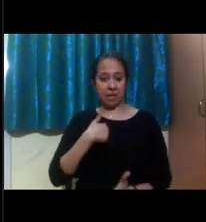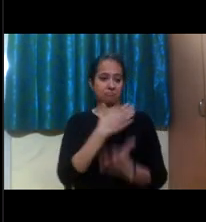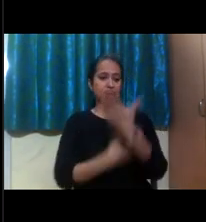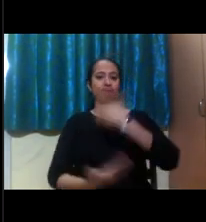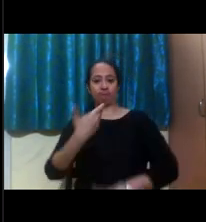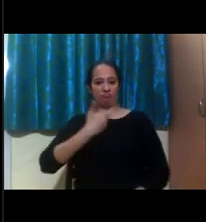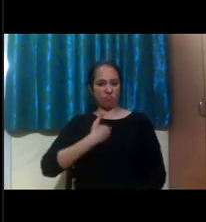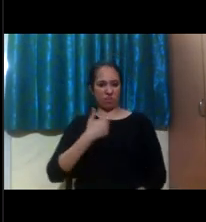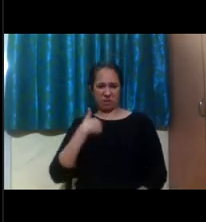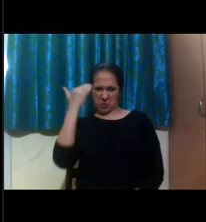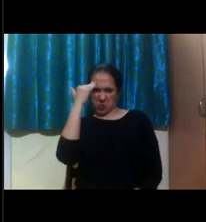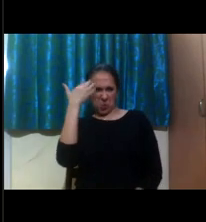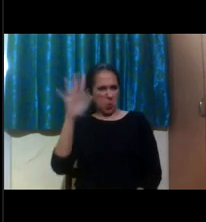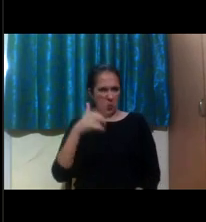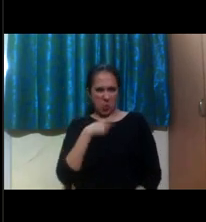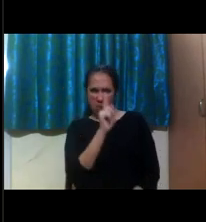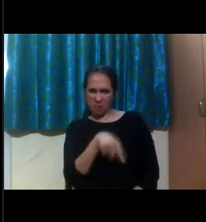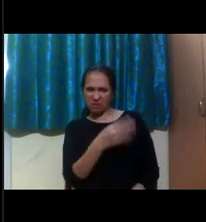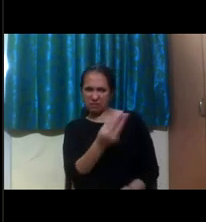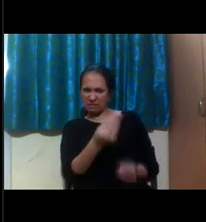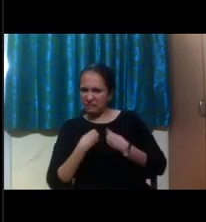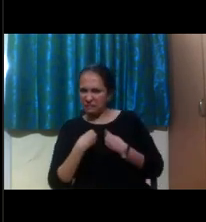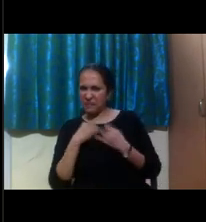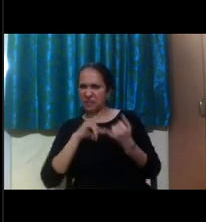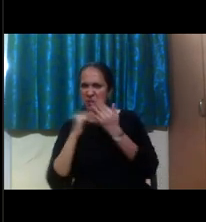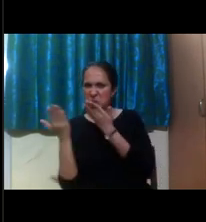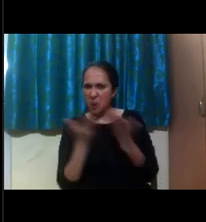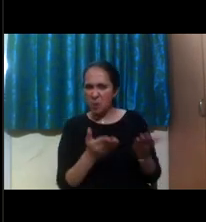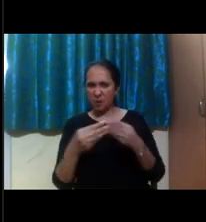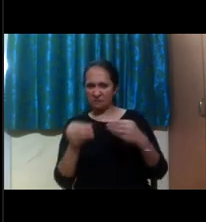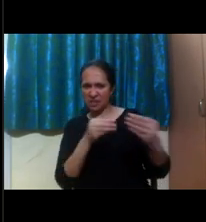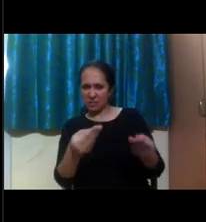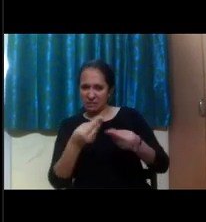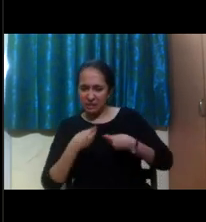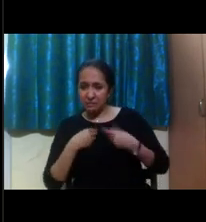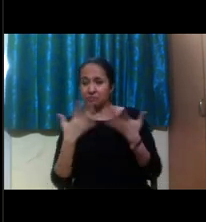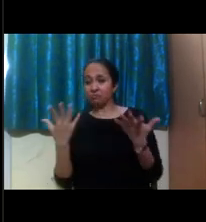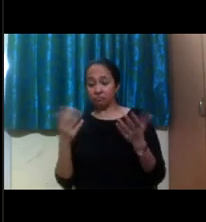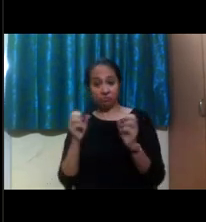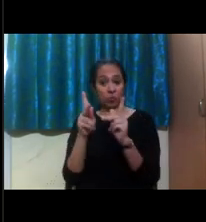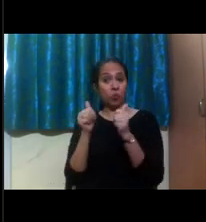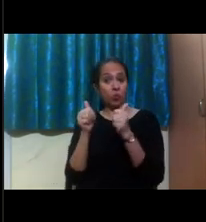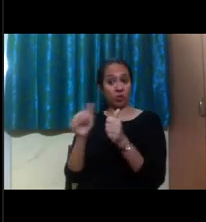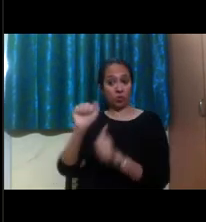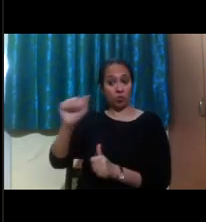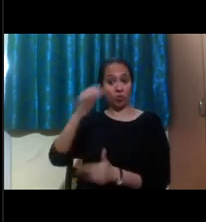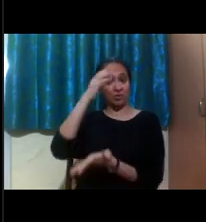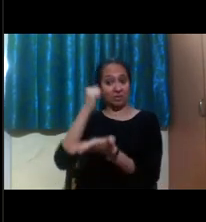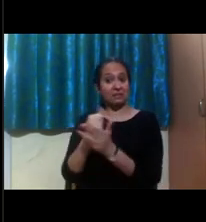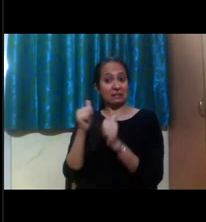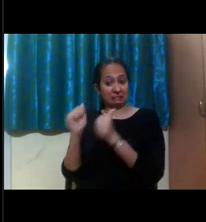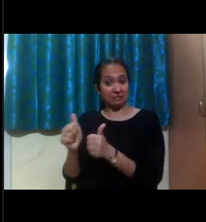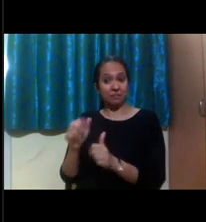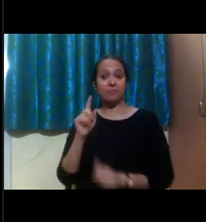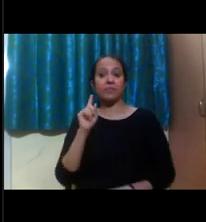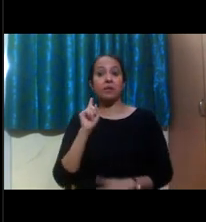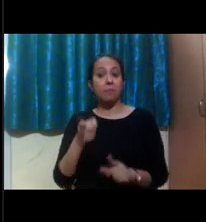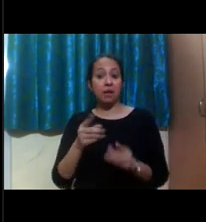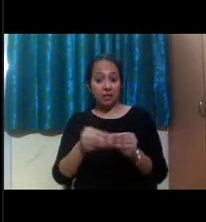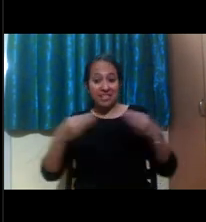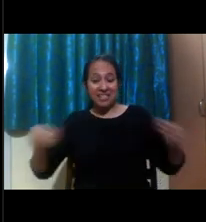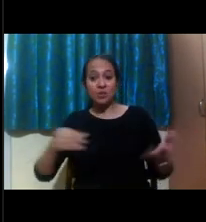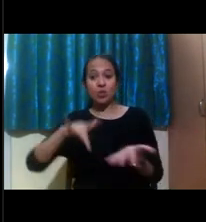not sure I need accommodations or want accommodations. I at least want you to know. And so know that when you come and disclose it to a disability resource center,